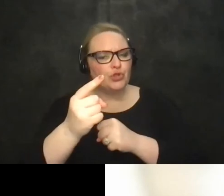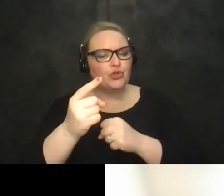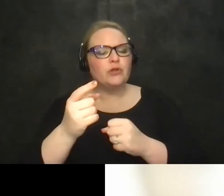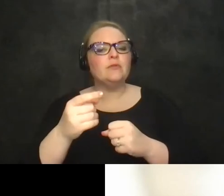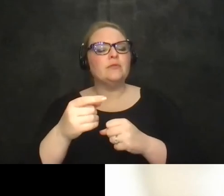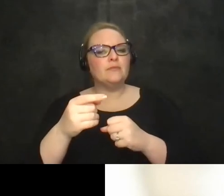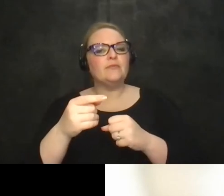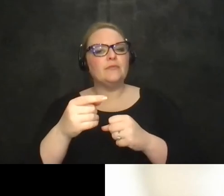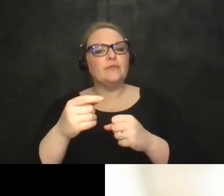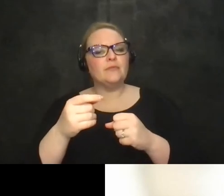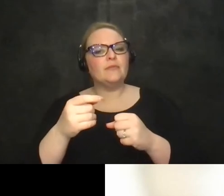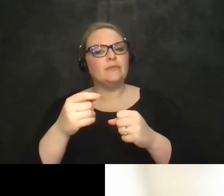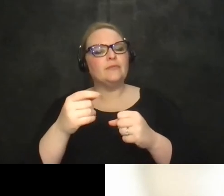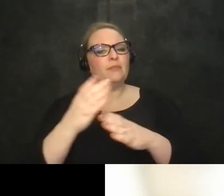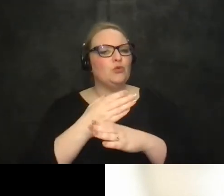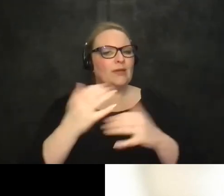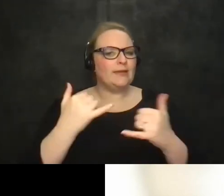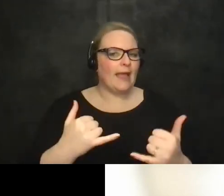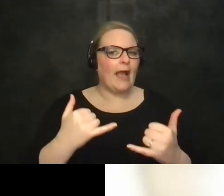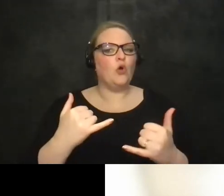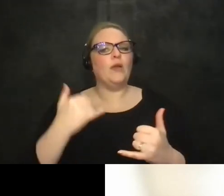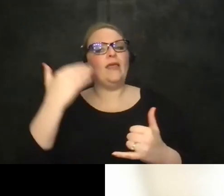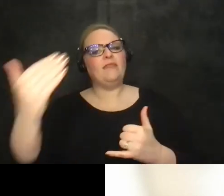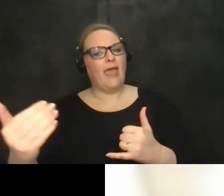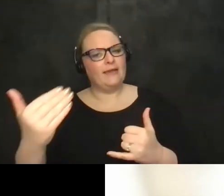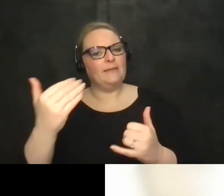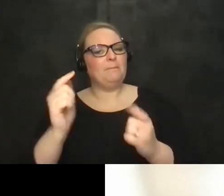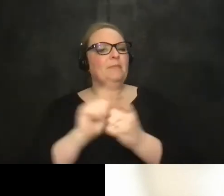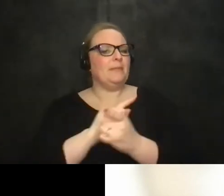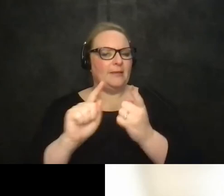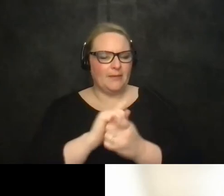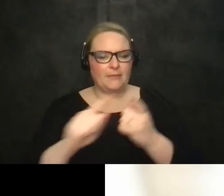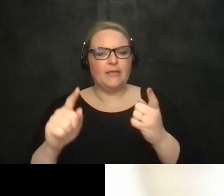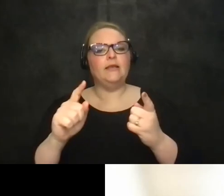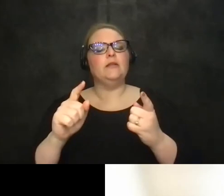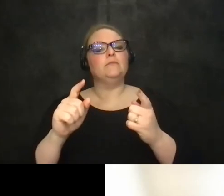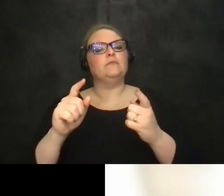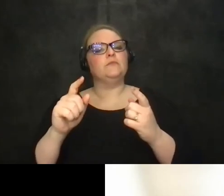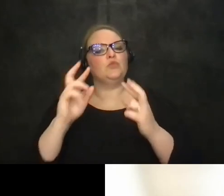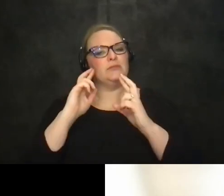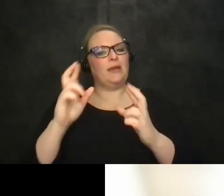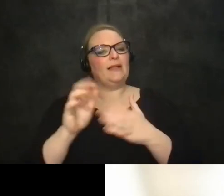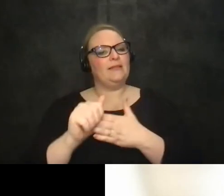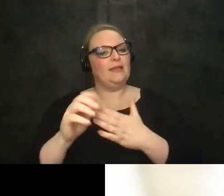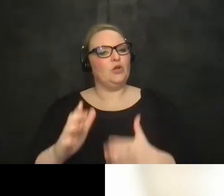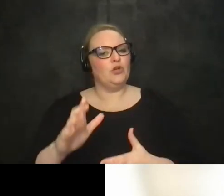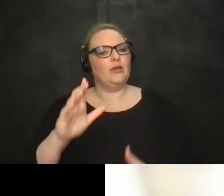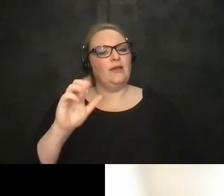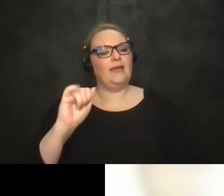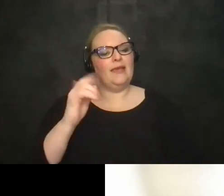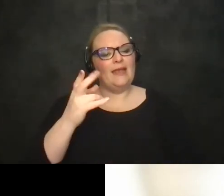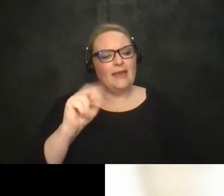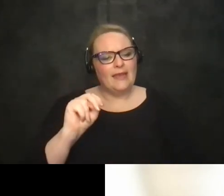in many times between now and then so with a great respect to our real leaders michaela and aiden i